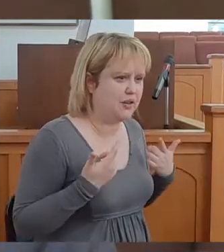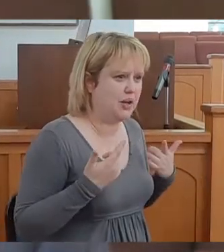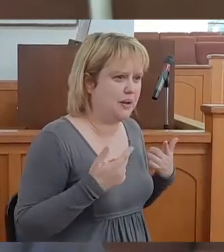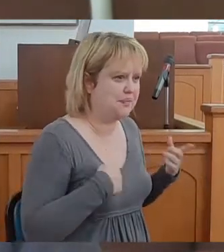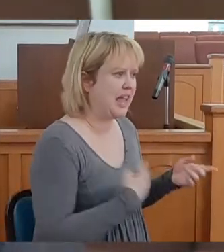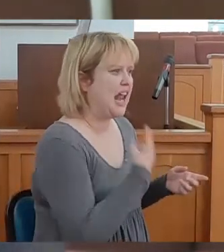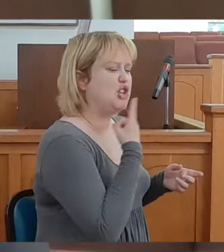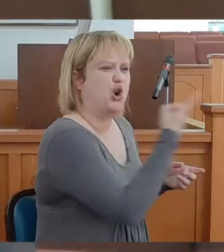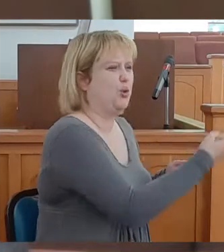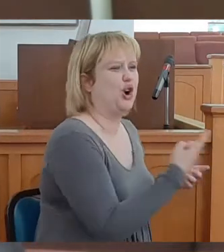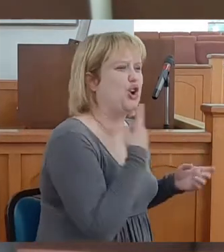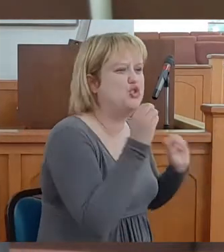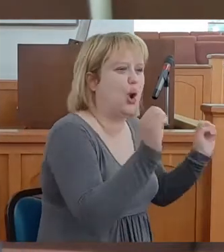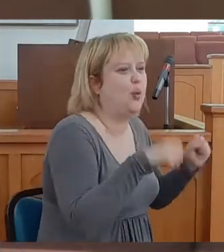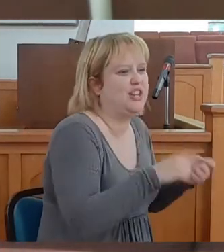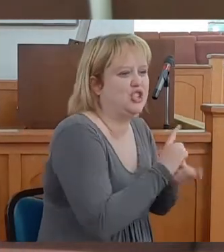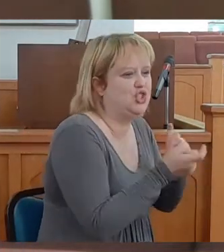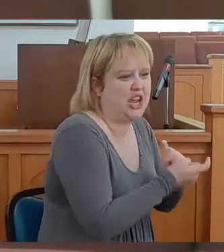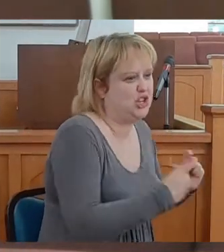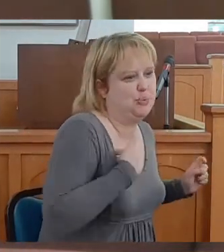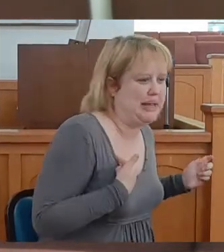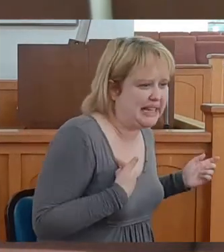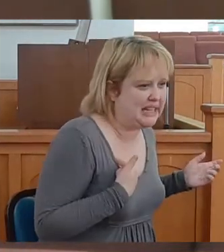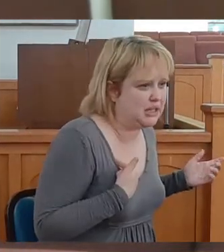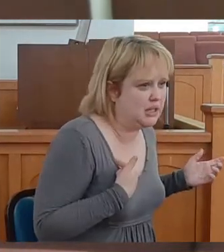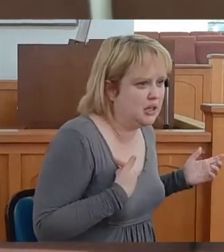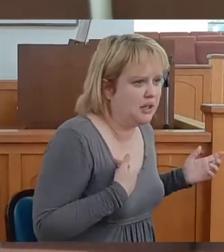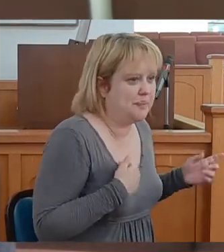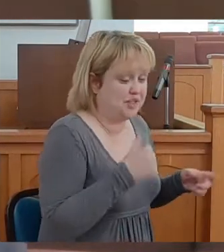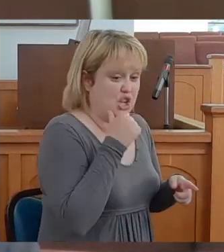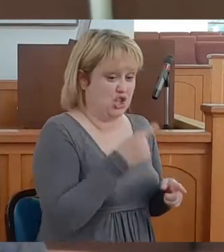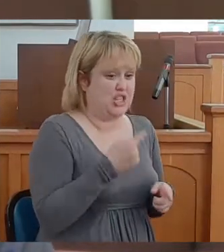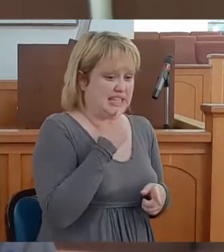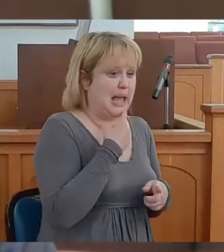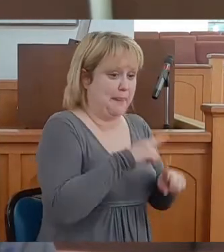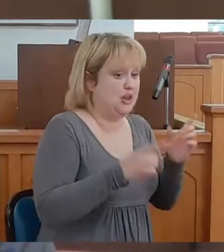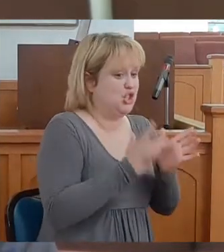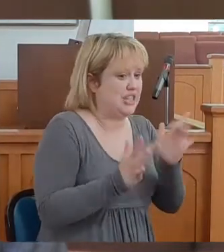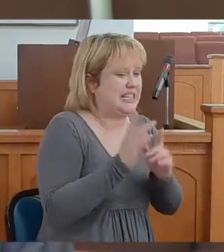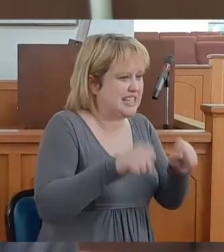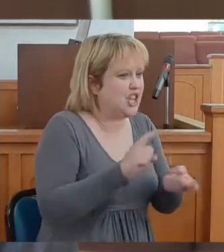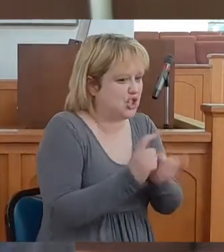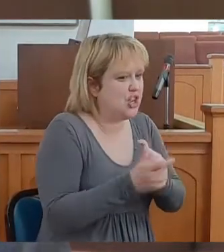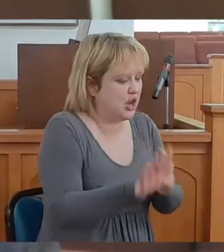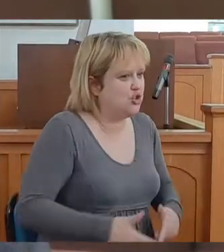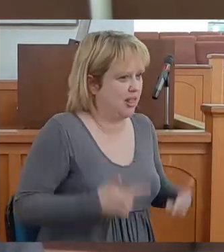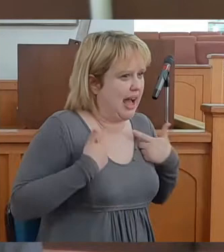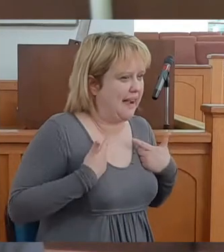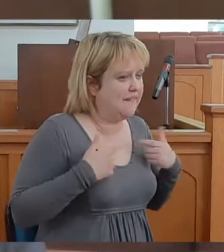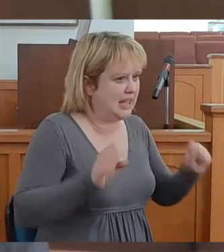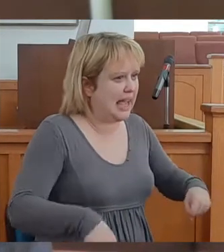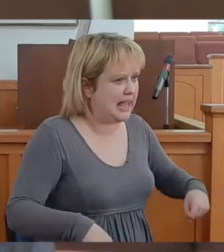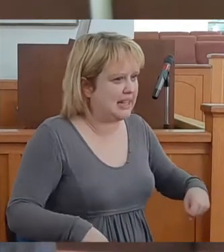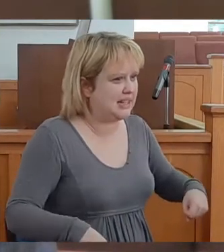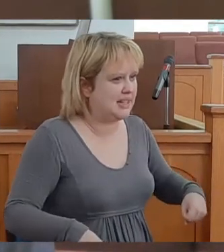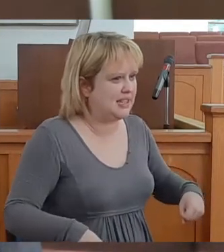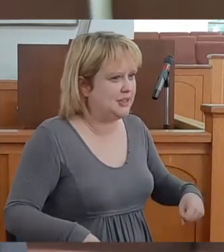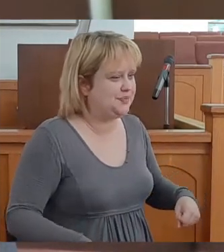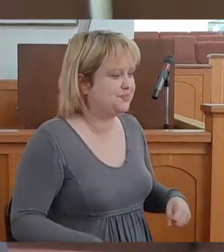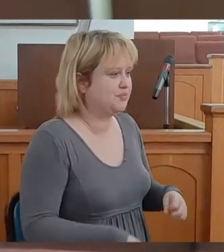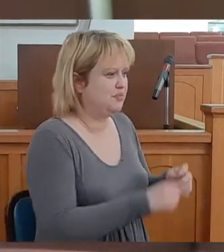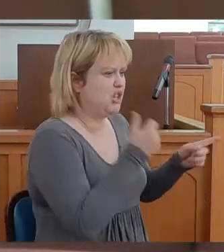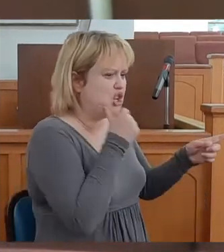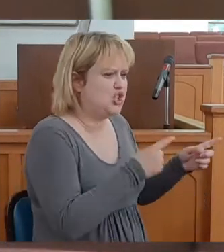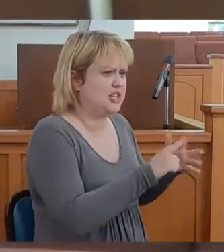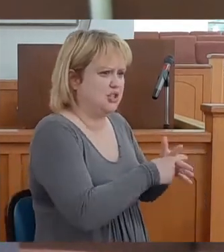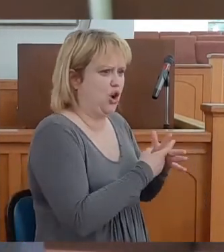I told her nobody could change me. She said, Jesus can change your life. She